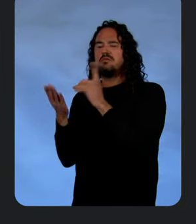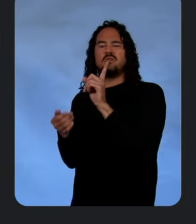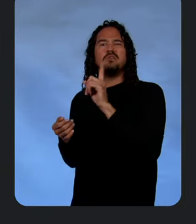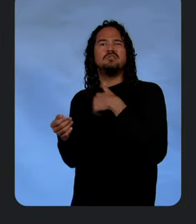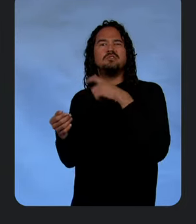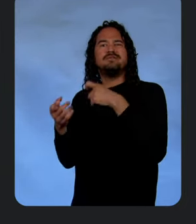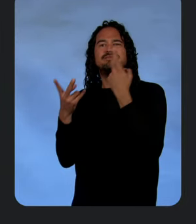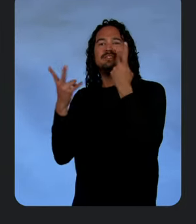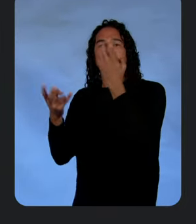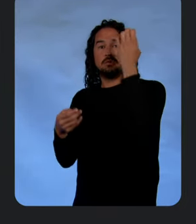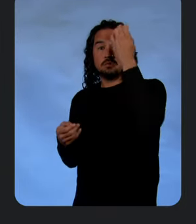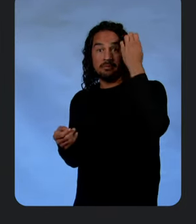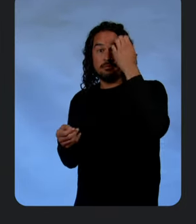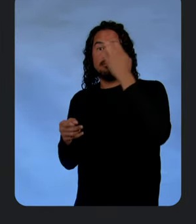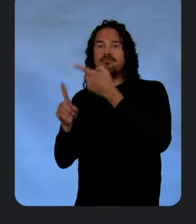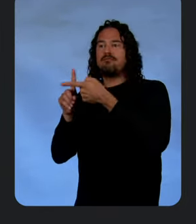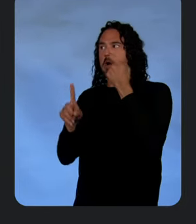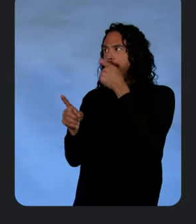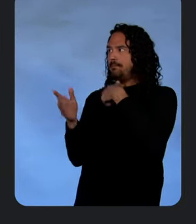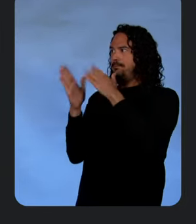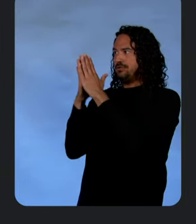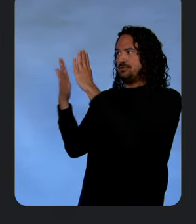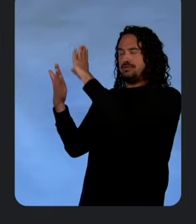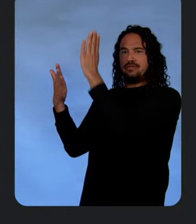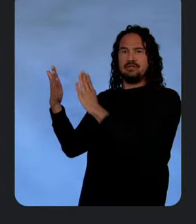the locations in my bookshelf that I have here.